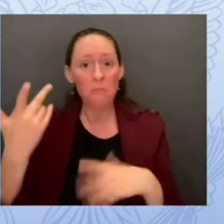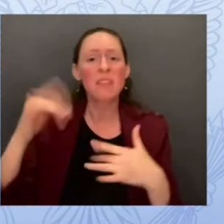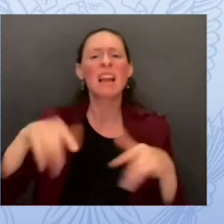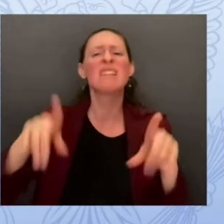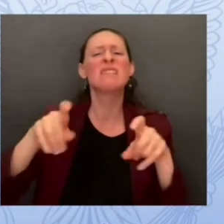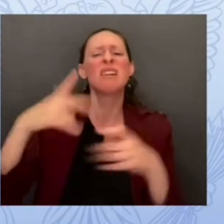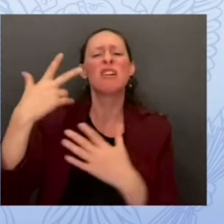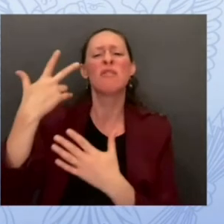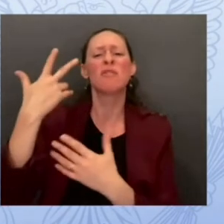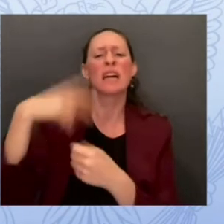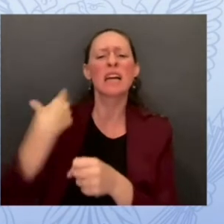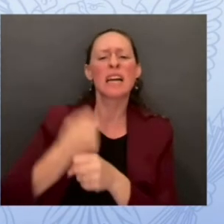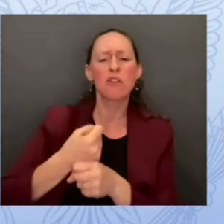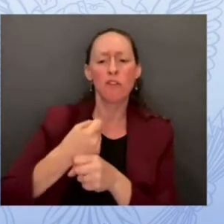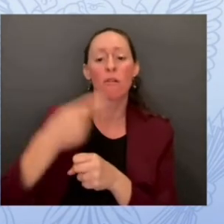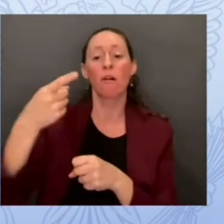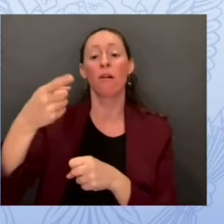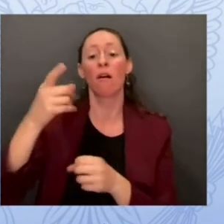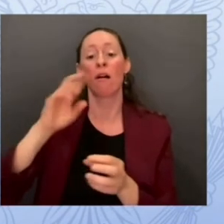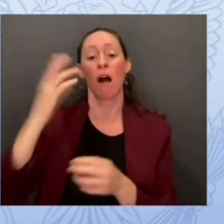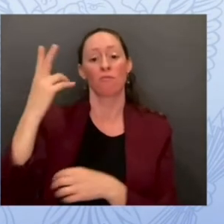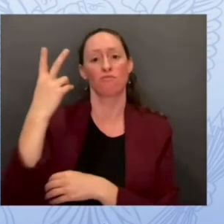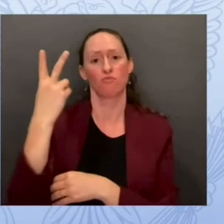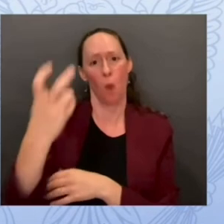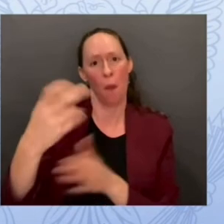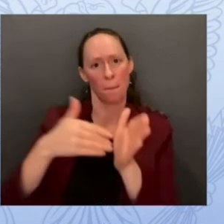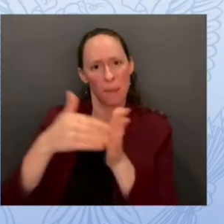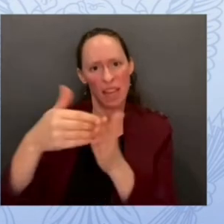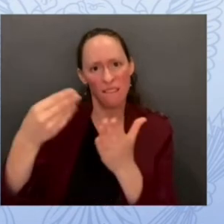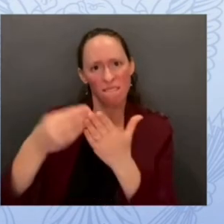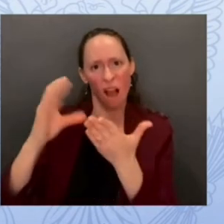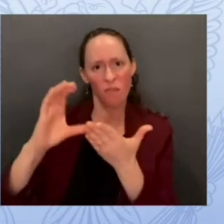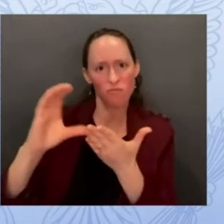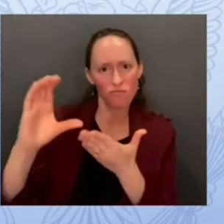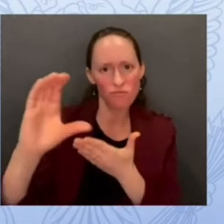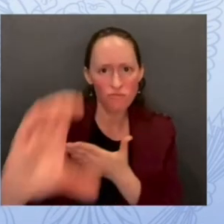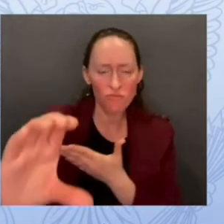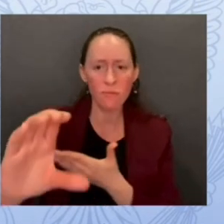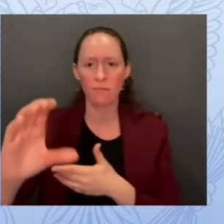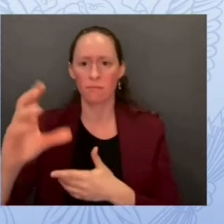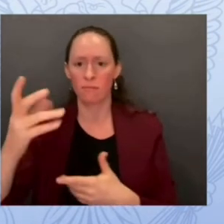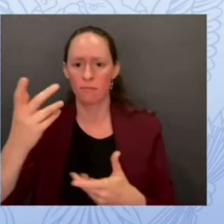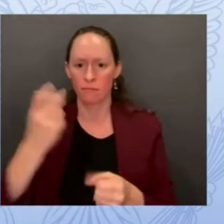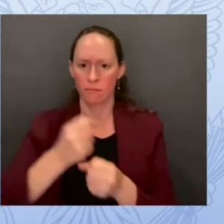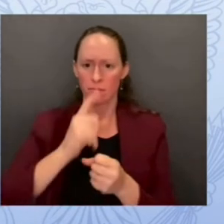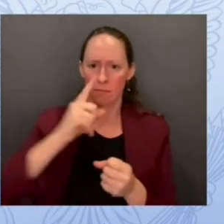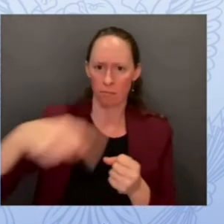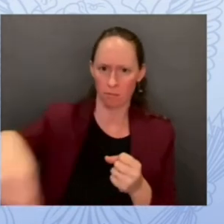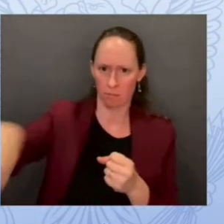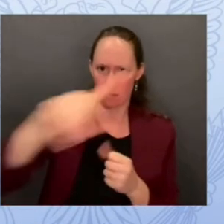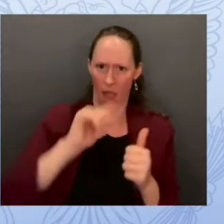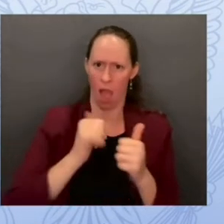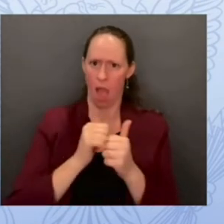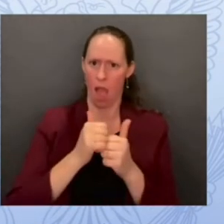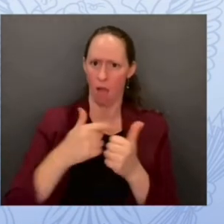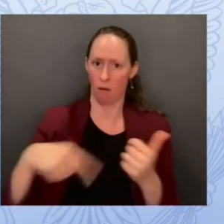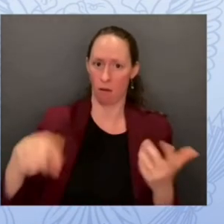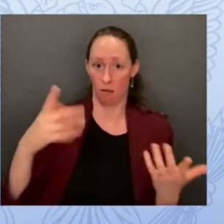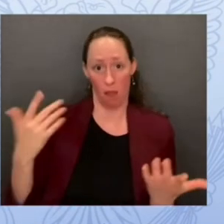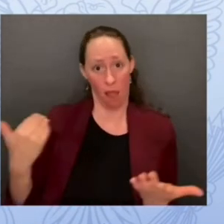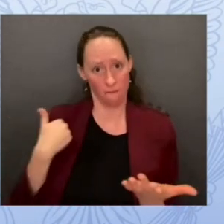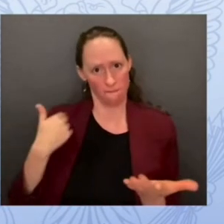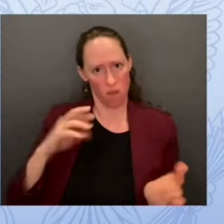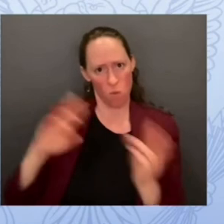will help provide all of us here today with valuable insights about how to leverage government resources to address the cyber security threats that schools and libraries face